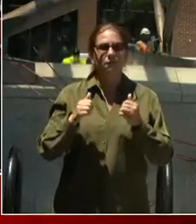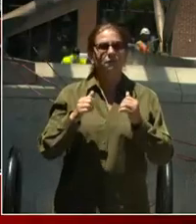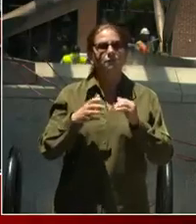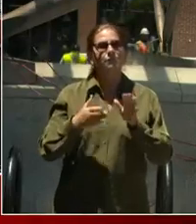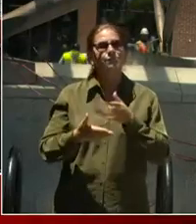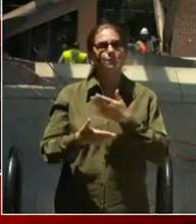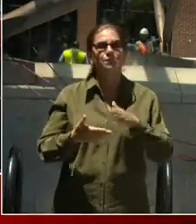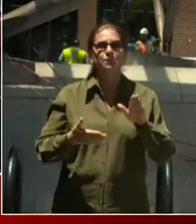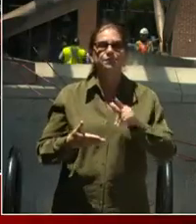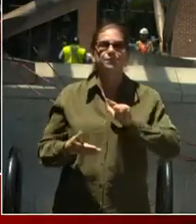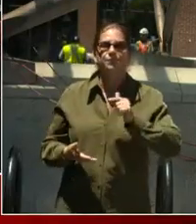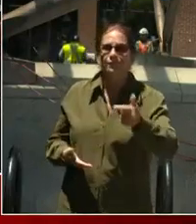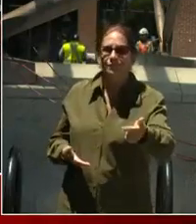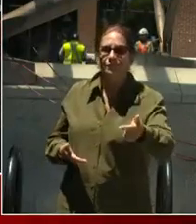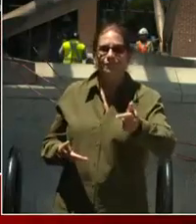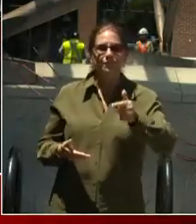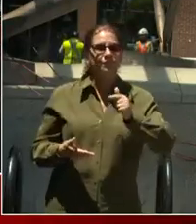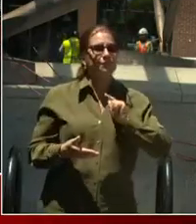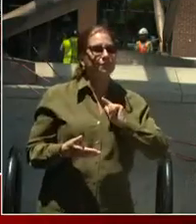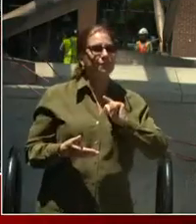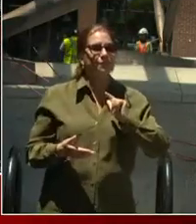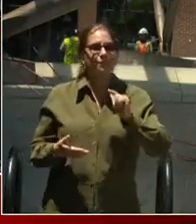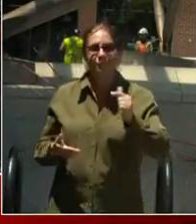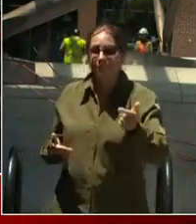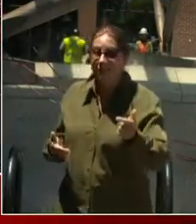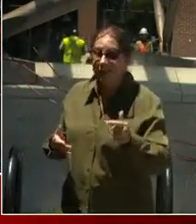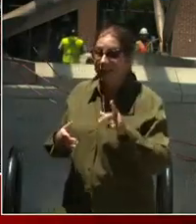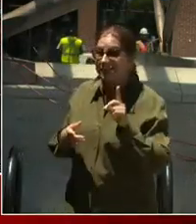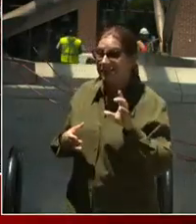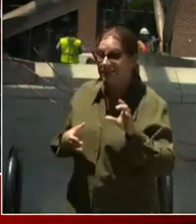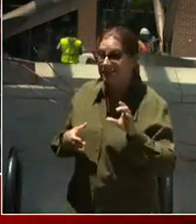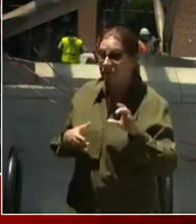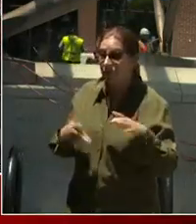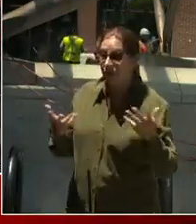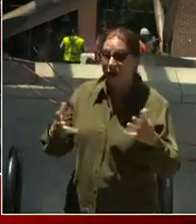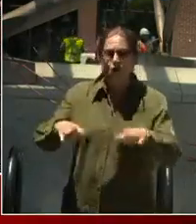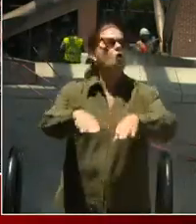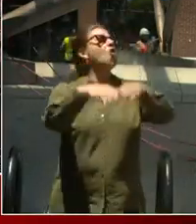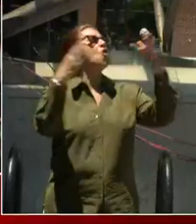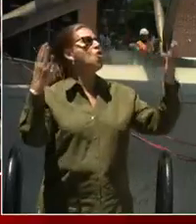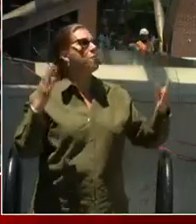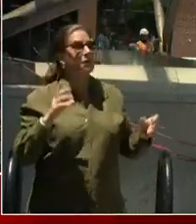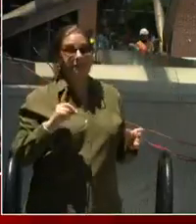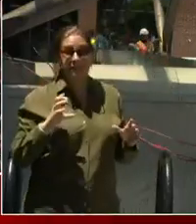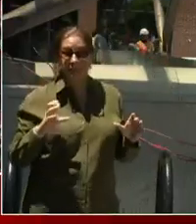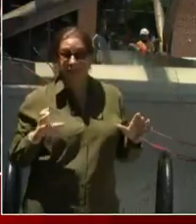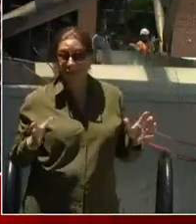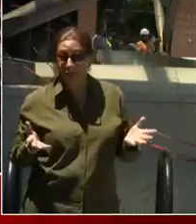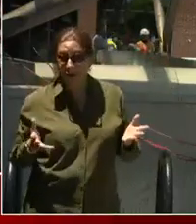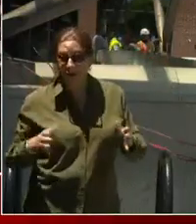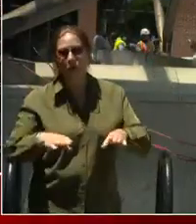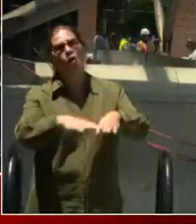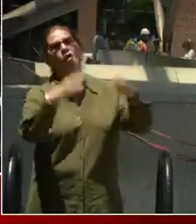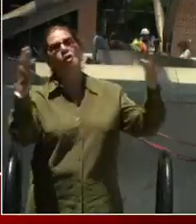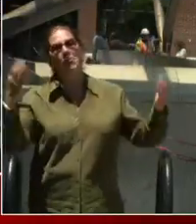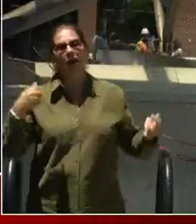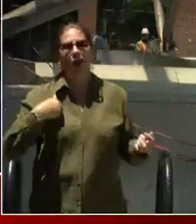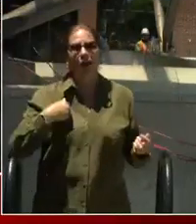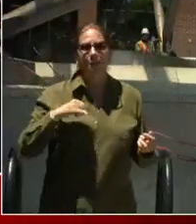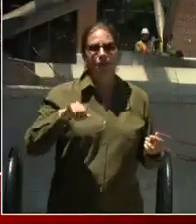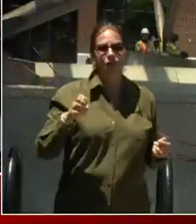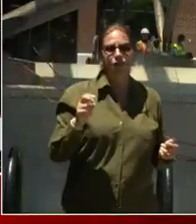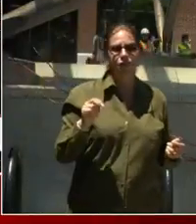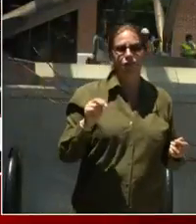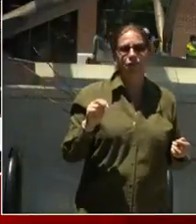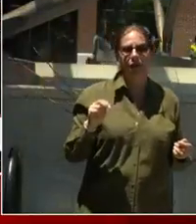hears it too. DC is? Open! DC is? Open! Great. I'm John Falcicchio, Deputy Mayor for Planning and Economic